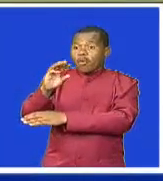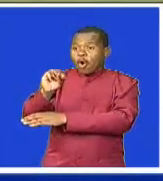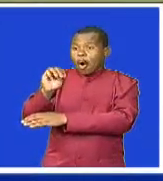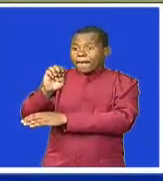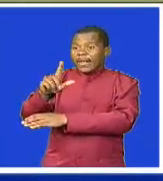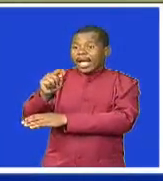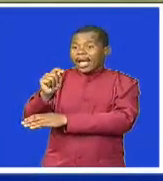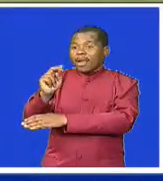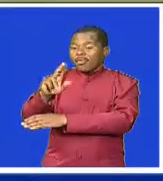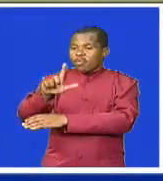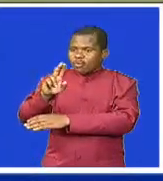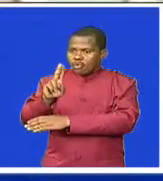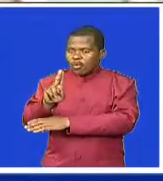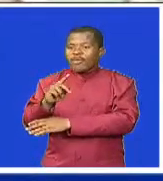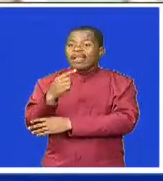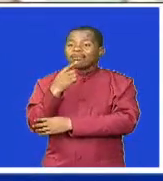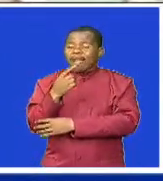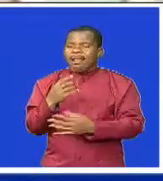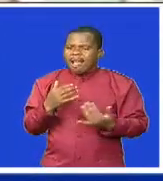at 94%.